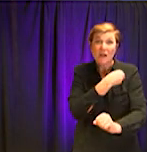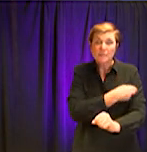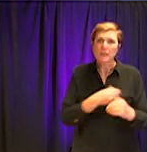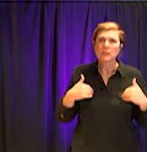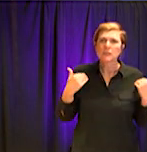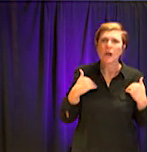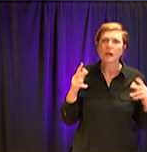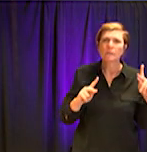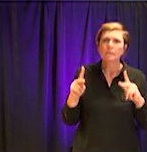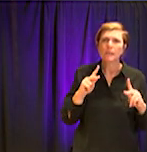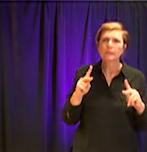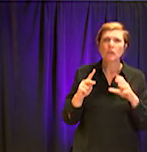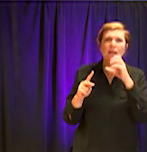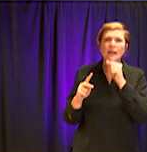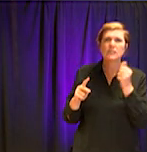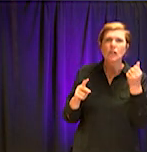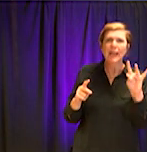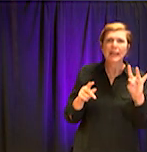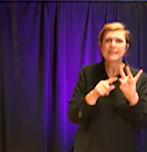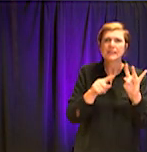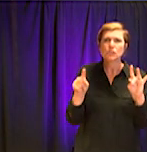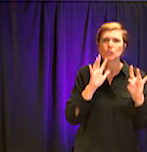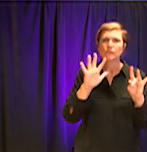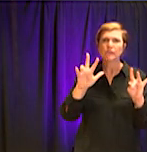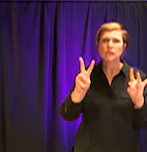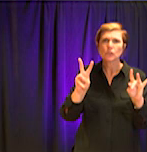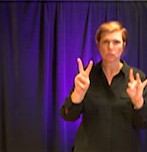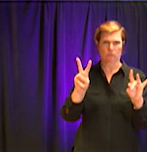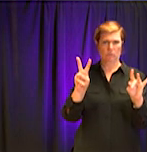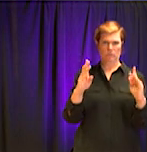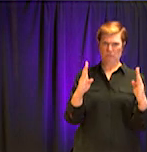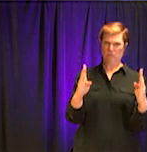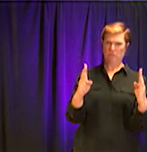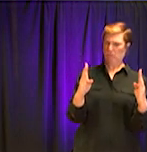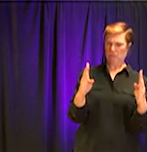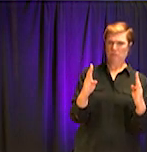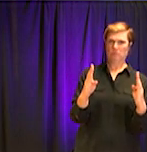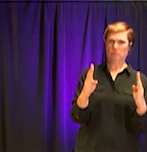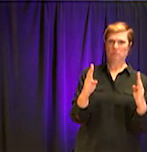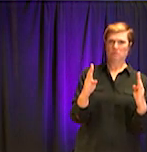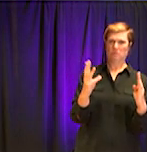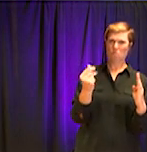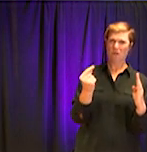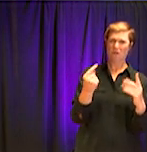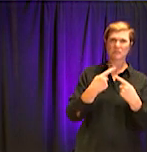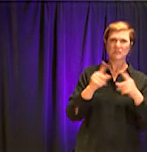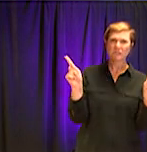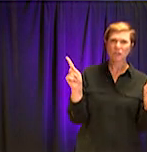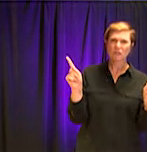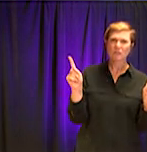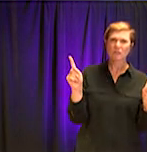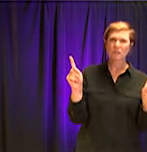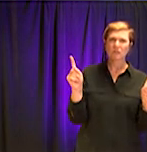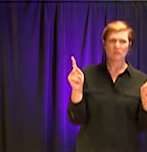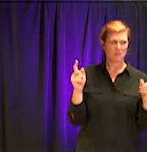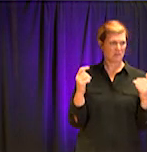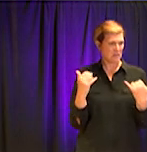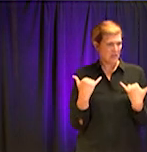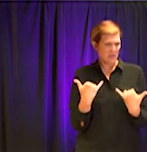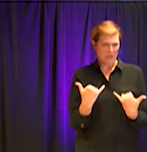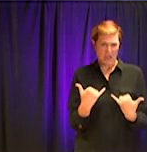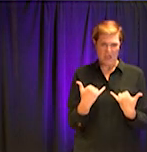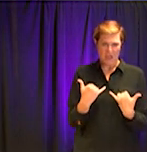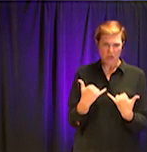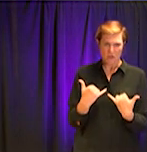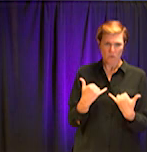18 and 52. So that said, how do we get millennials and, and young people